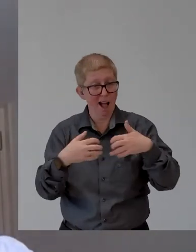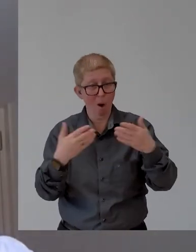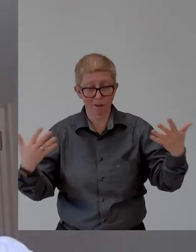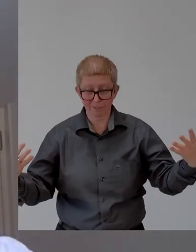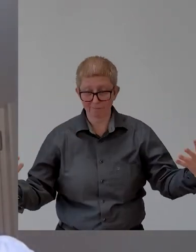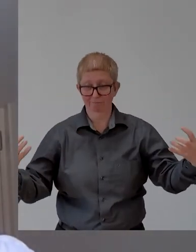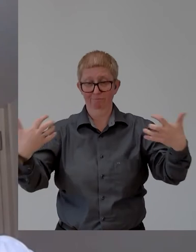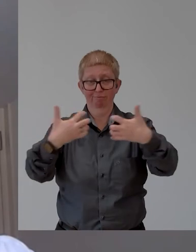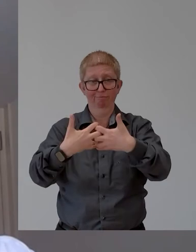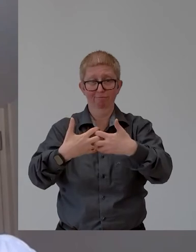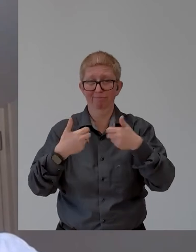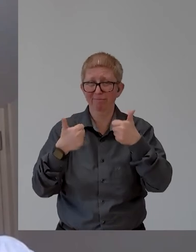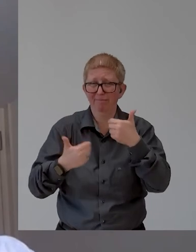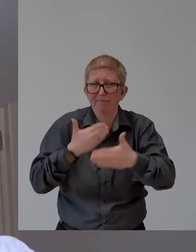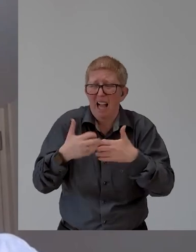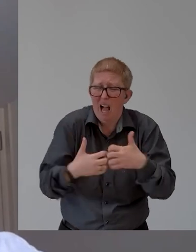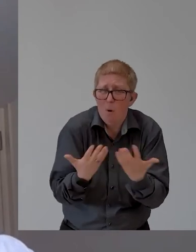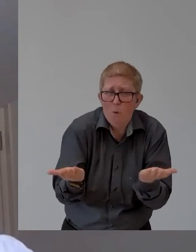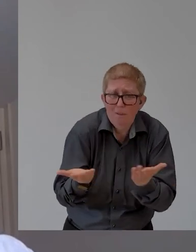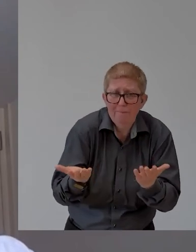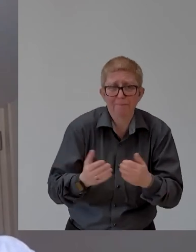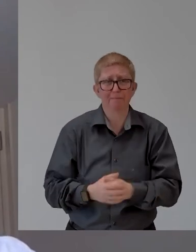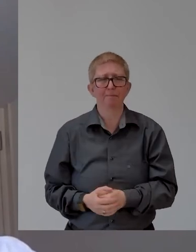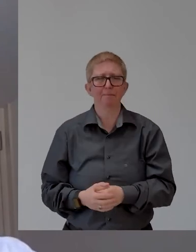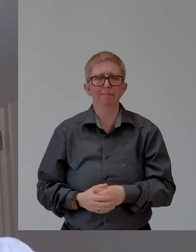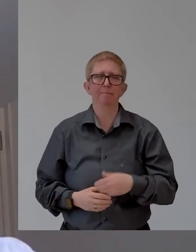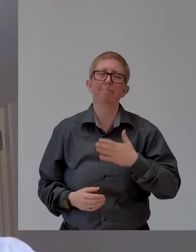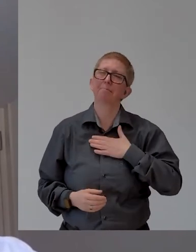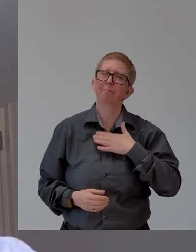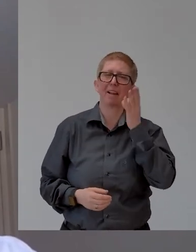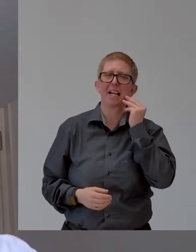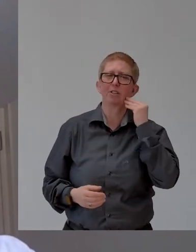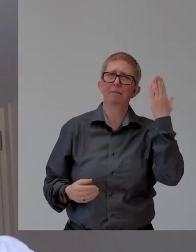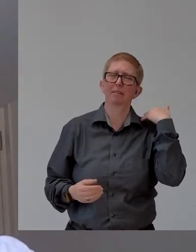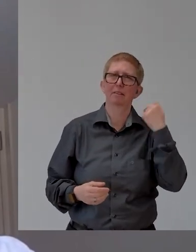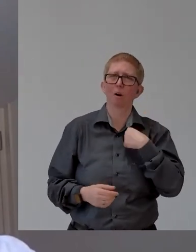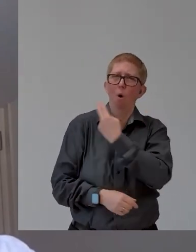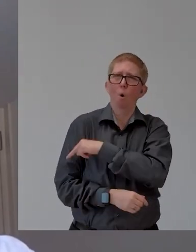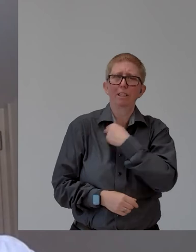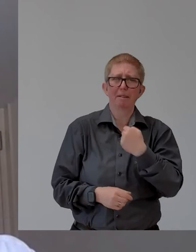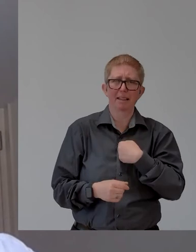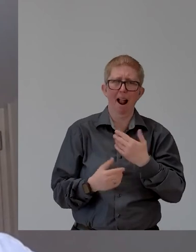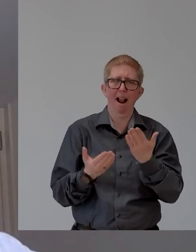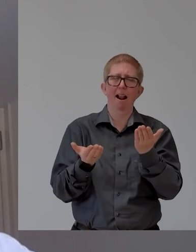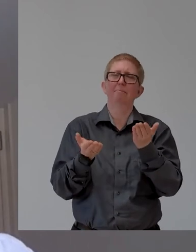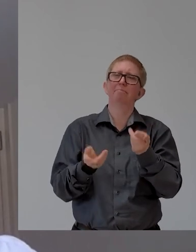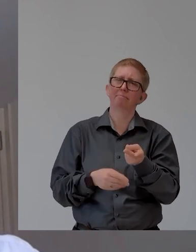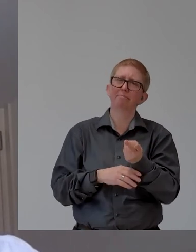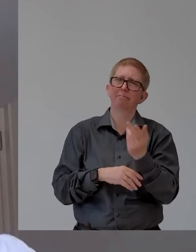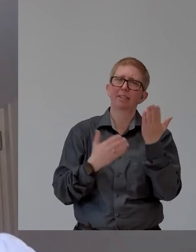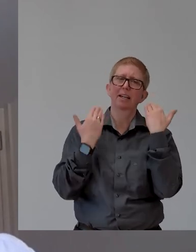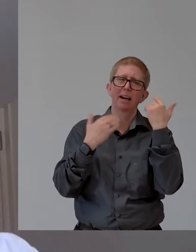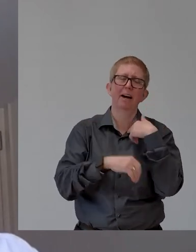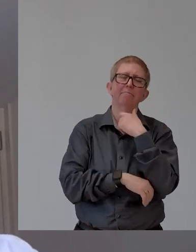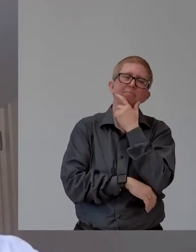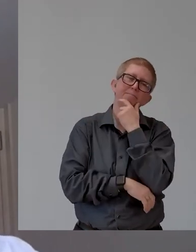was, um, you know, while being in hospital, um, and rehabbing, there was some really interesting